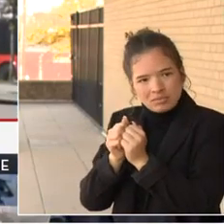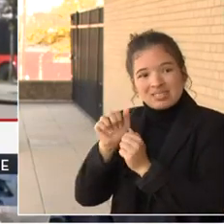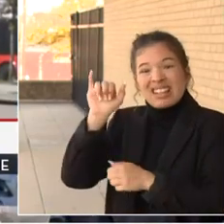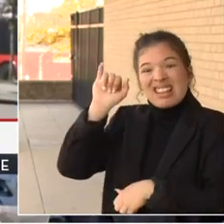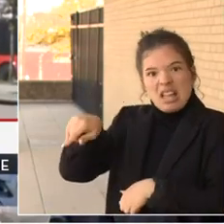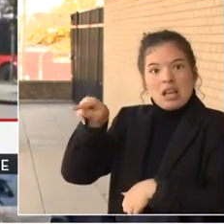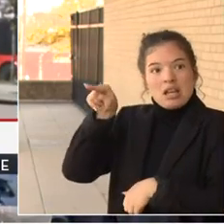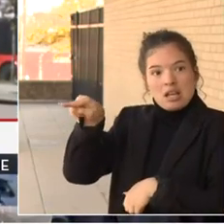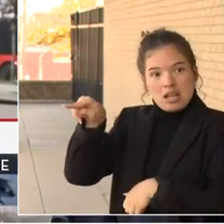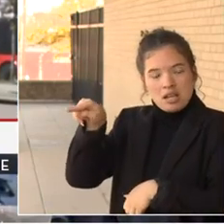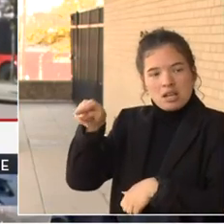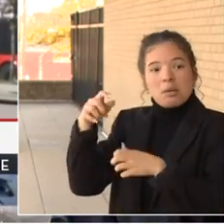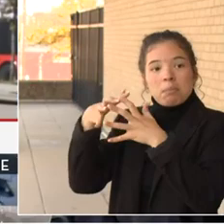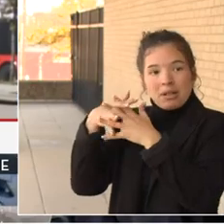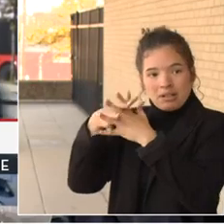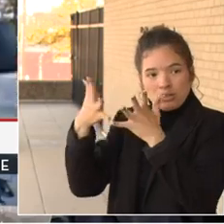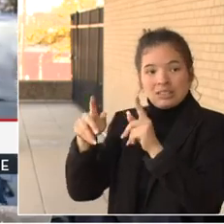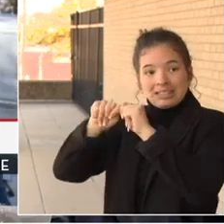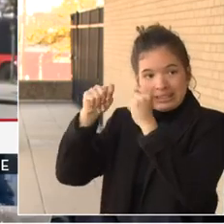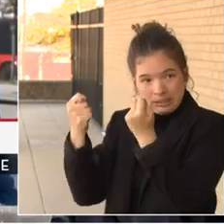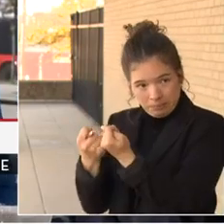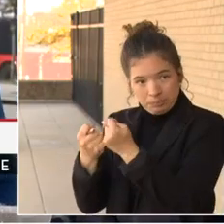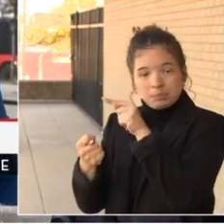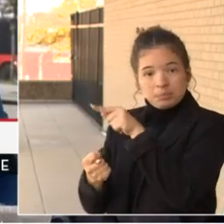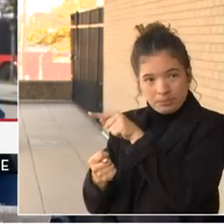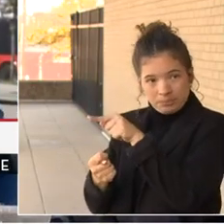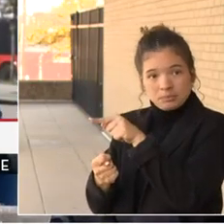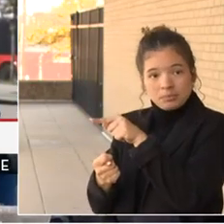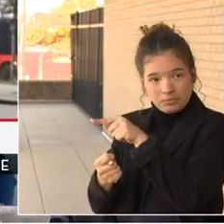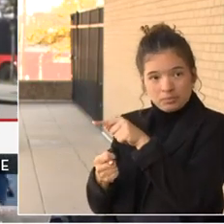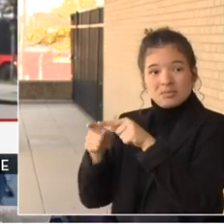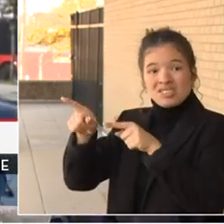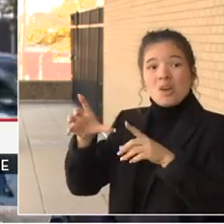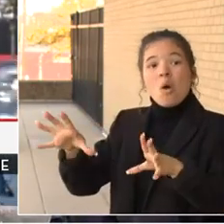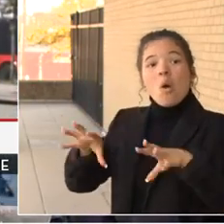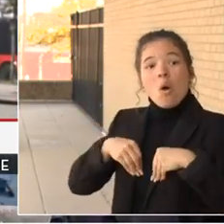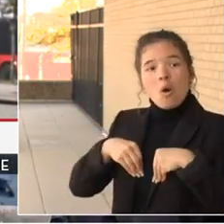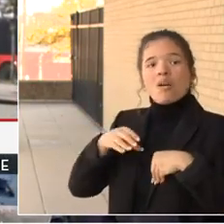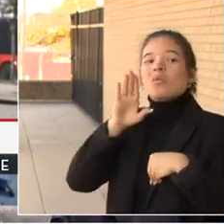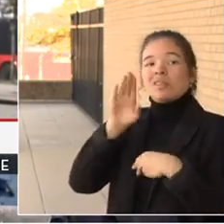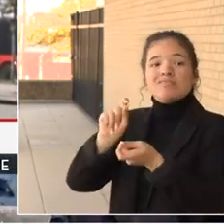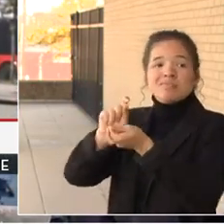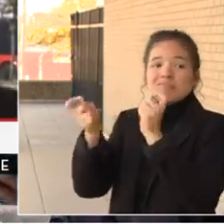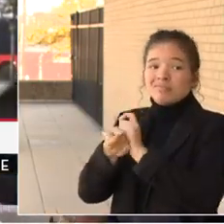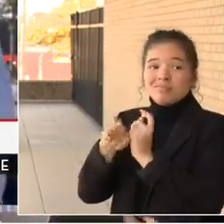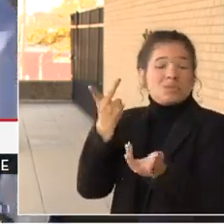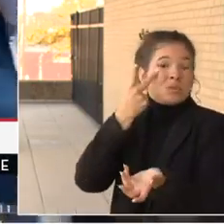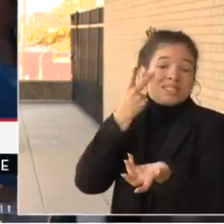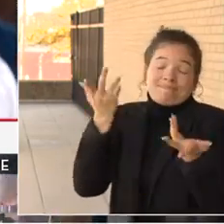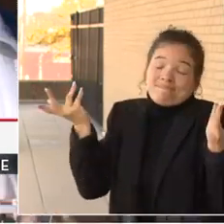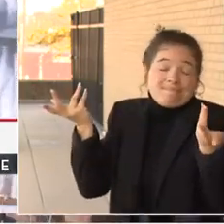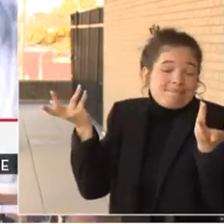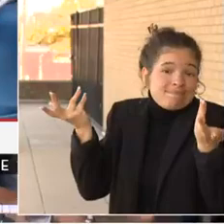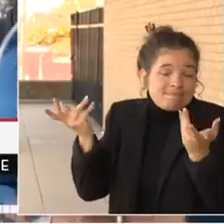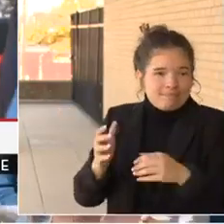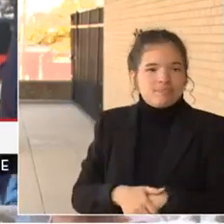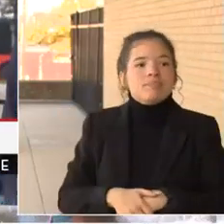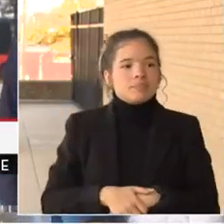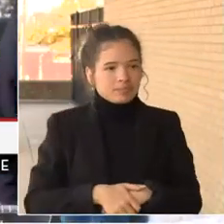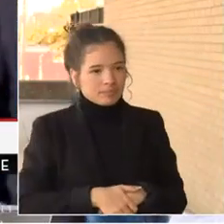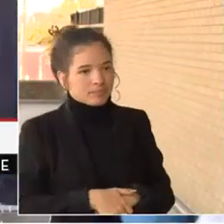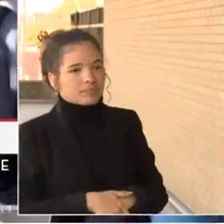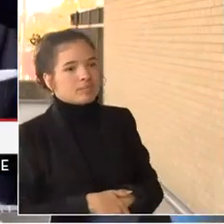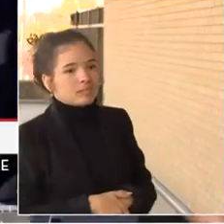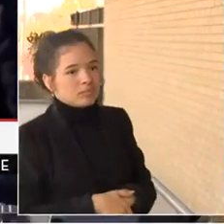it looks like there's going to be some change there. Yes? Another question for Councilmember McDuffie. Uh-huh. Councilmember,